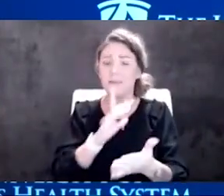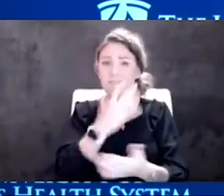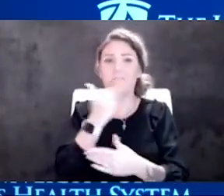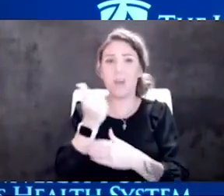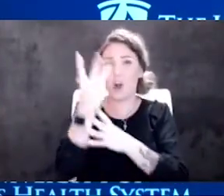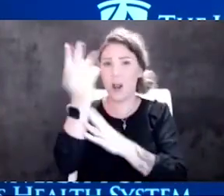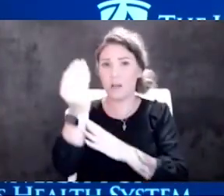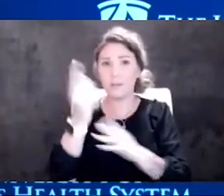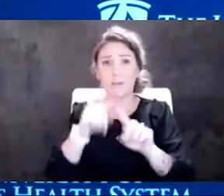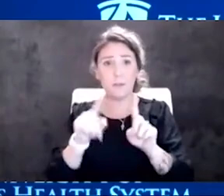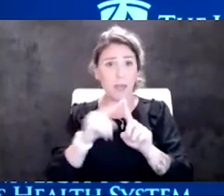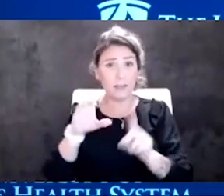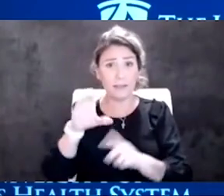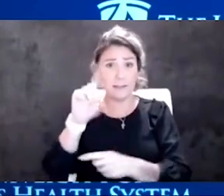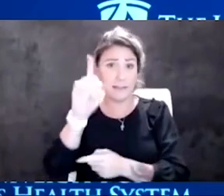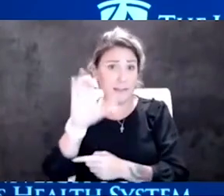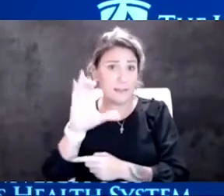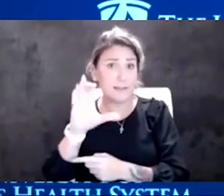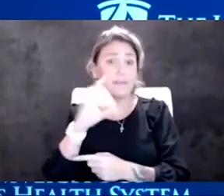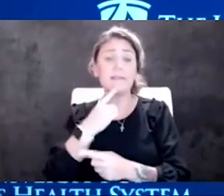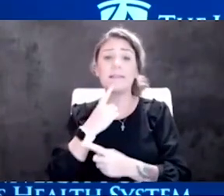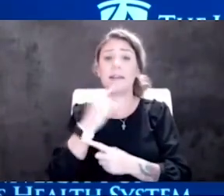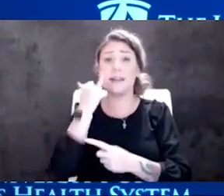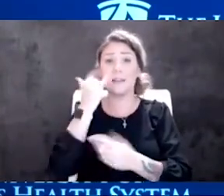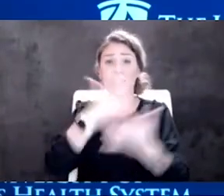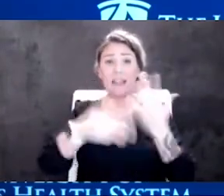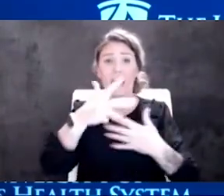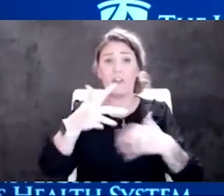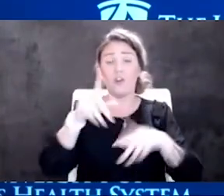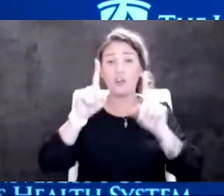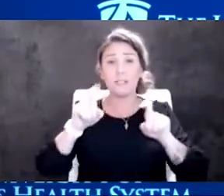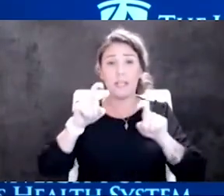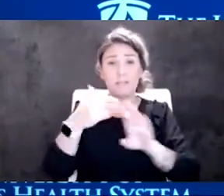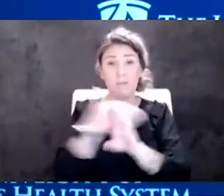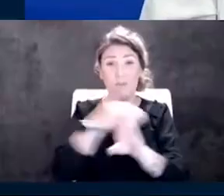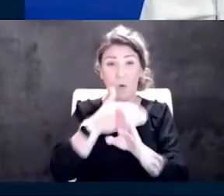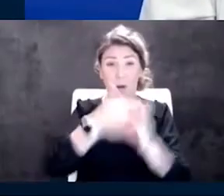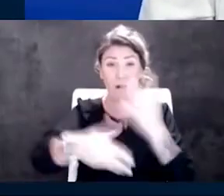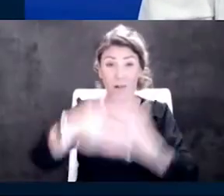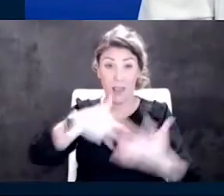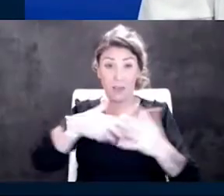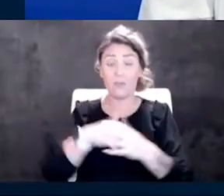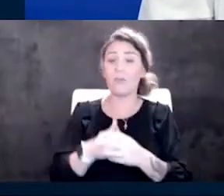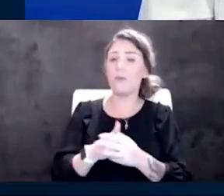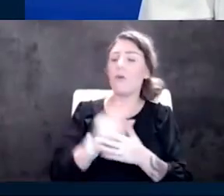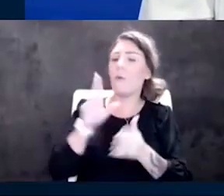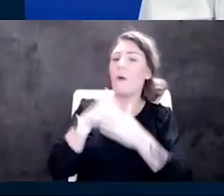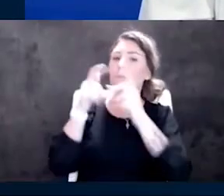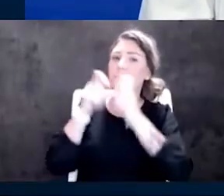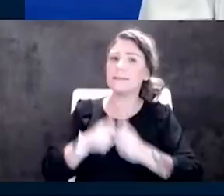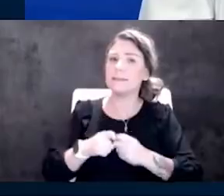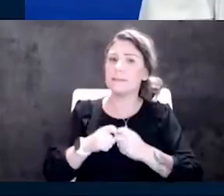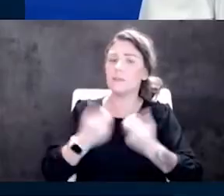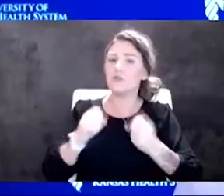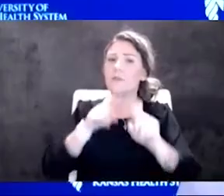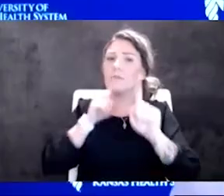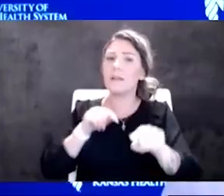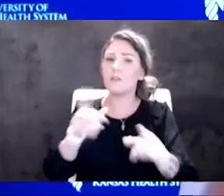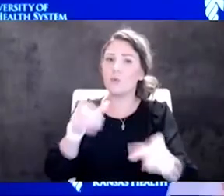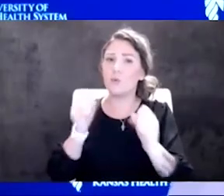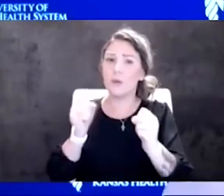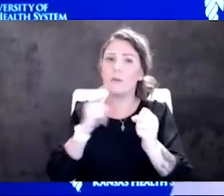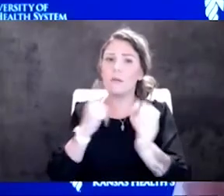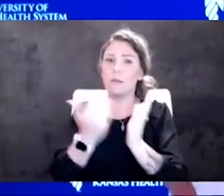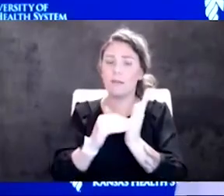say? If you're going to gather, be tested right before you gather. Yeah, I think there's all these details here. I'll try to answer quickly. know, again, I think first of all,